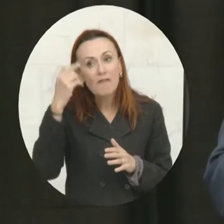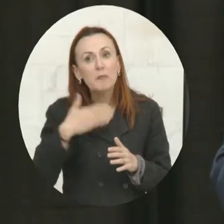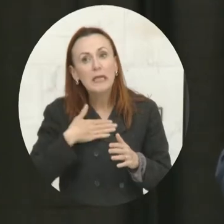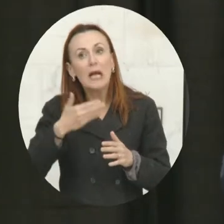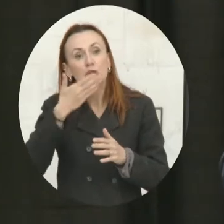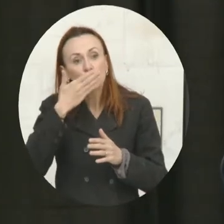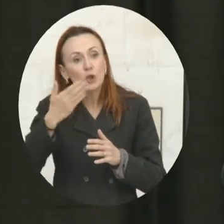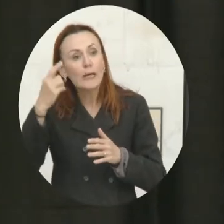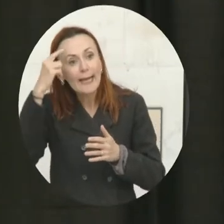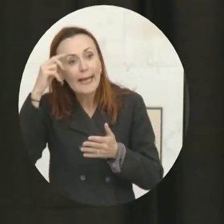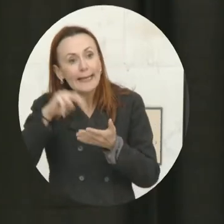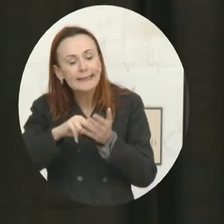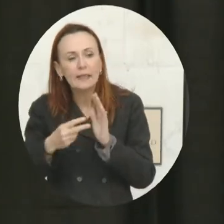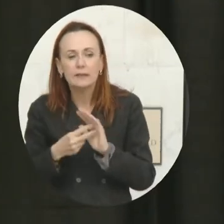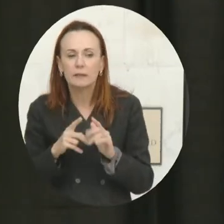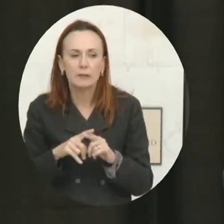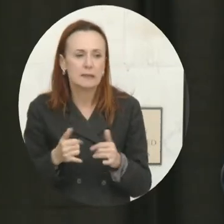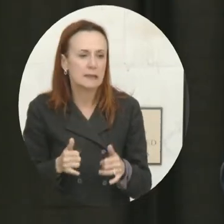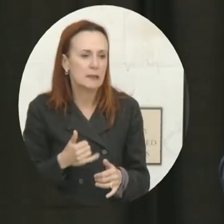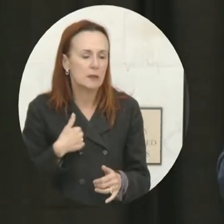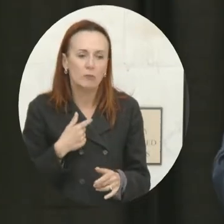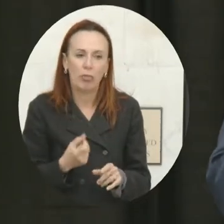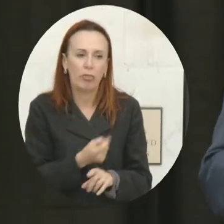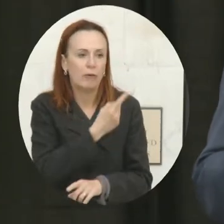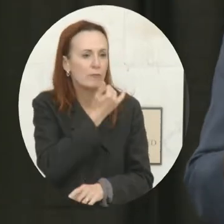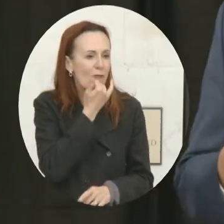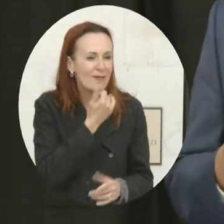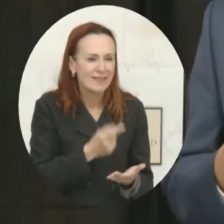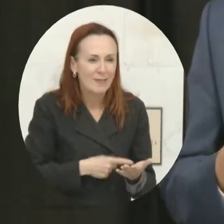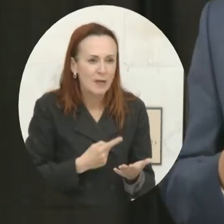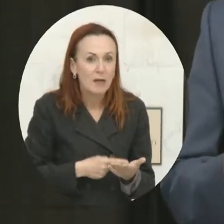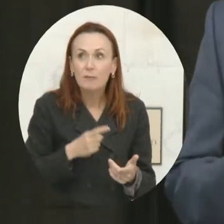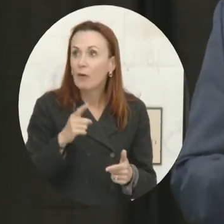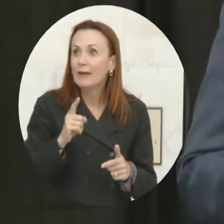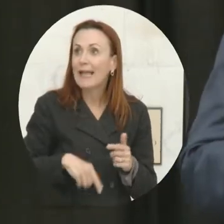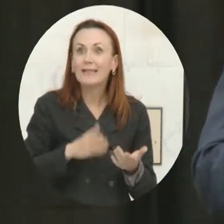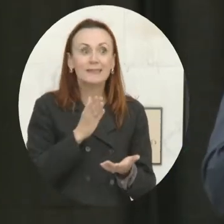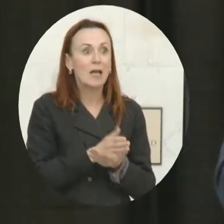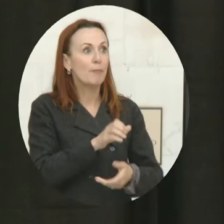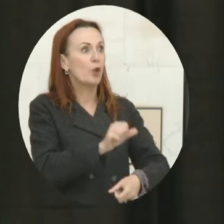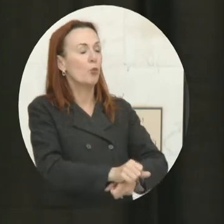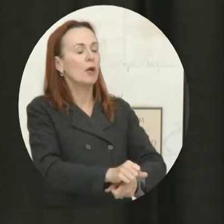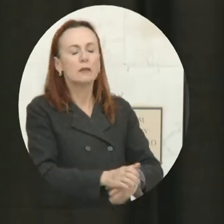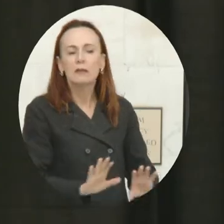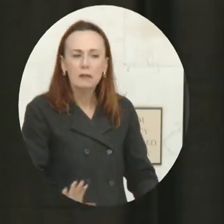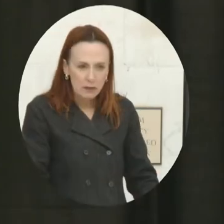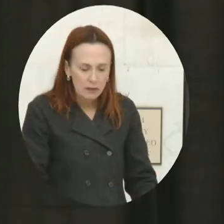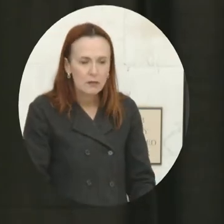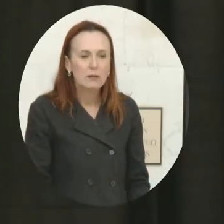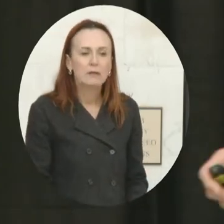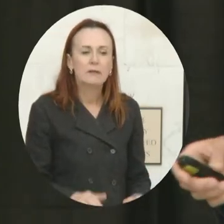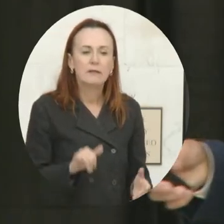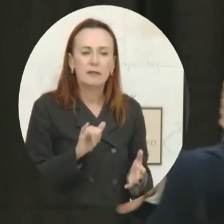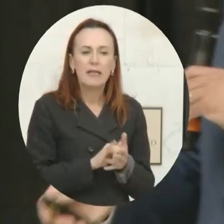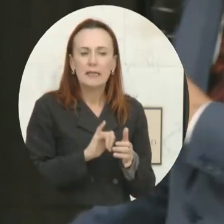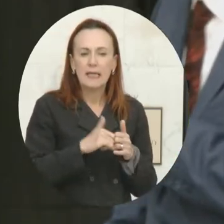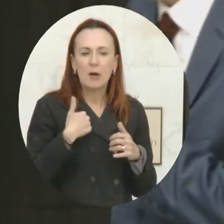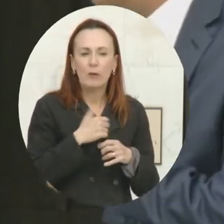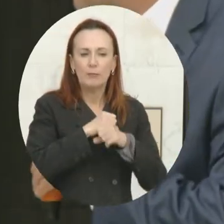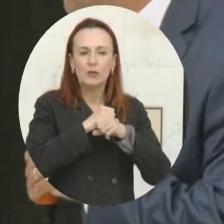intentions, we may not get it right, but the work can't stop. So this is a way to create that firewall around the work.